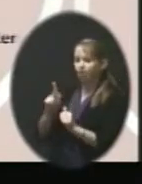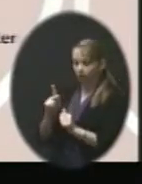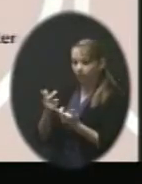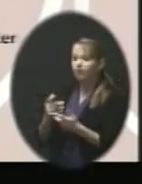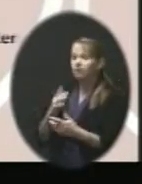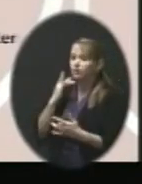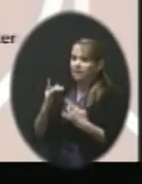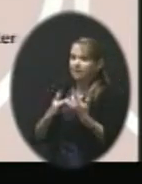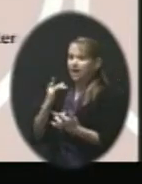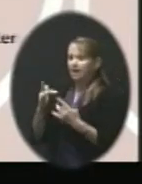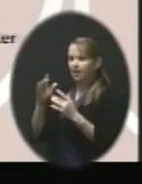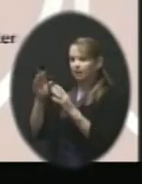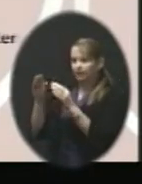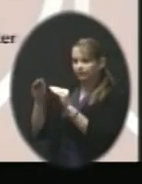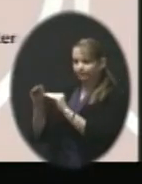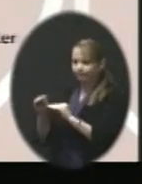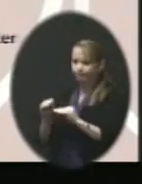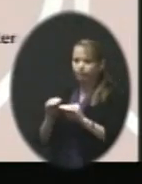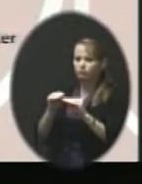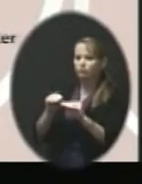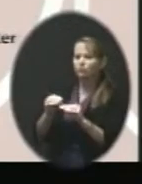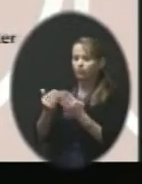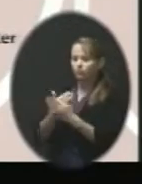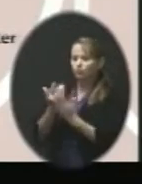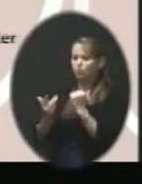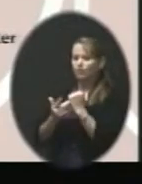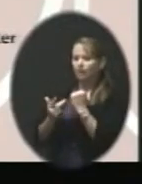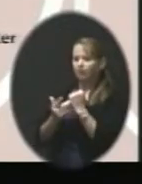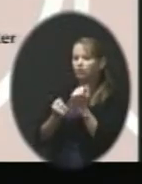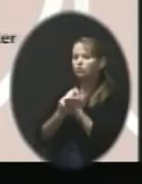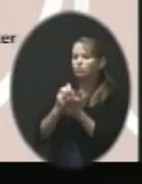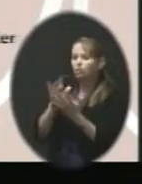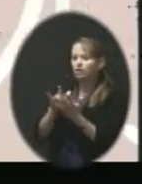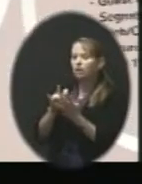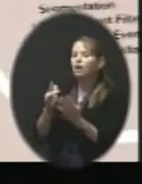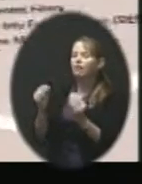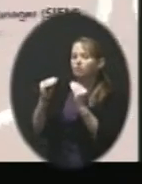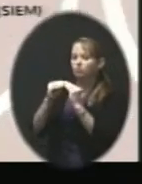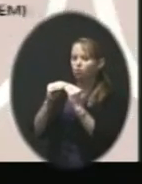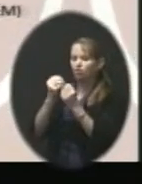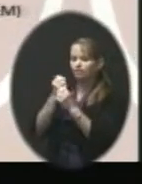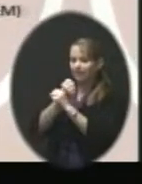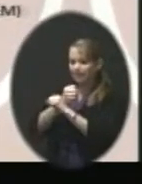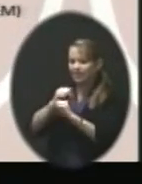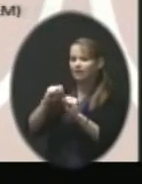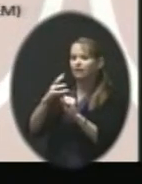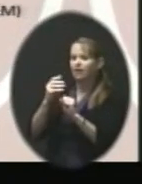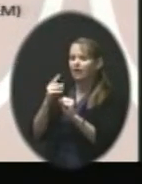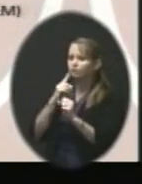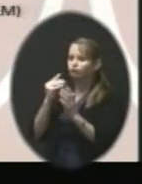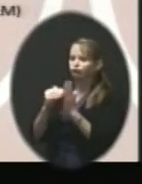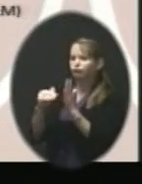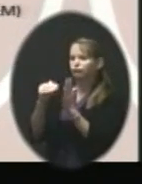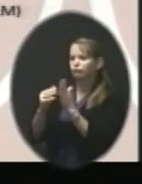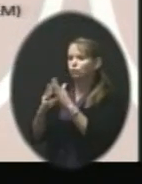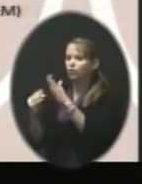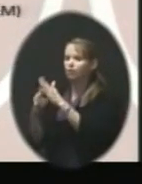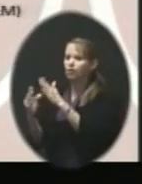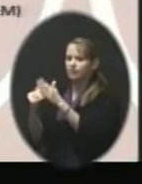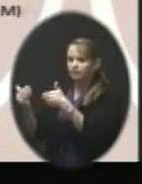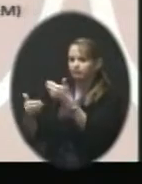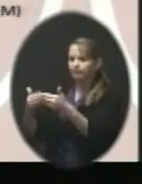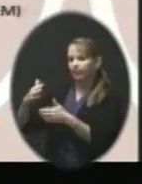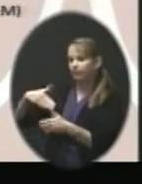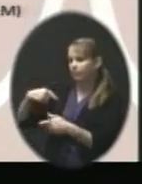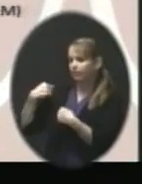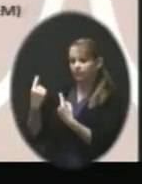technology support center to have a lot of safety and redundancy that we haven't had. There's